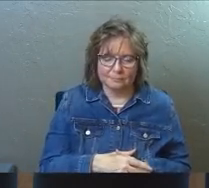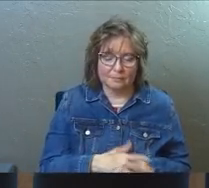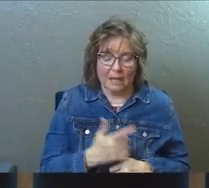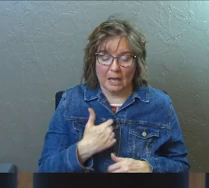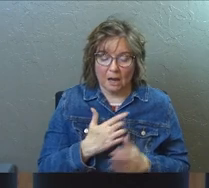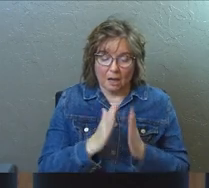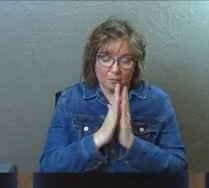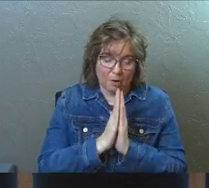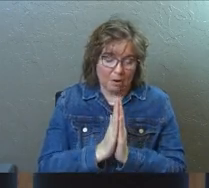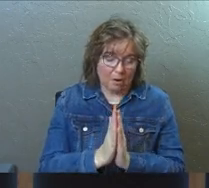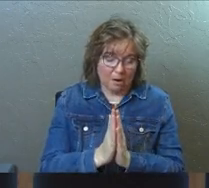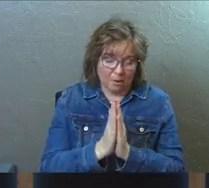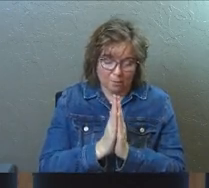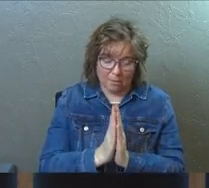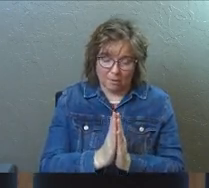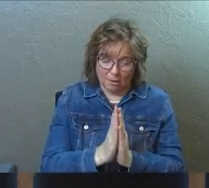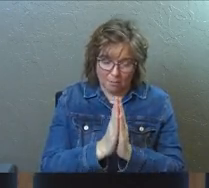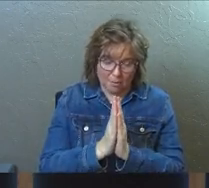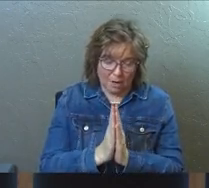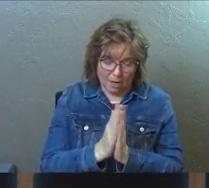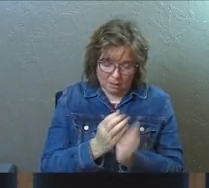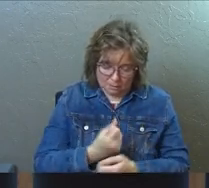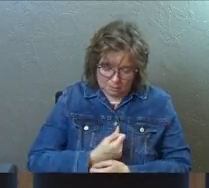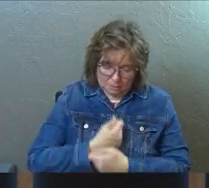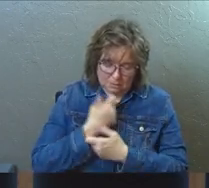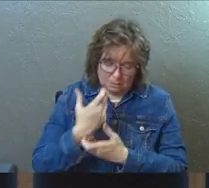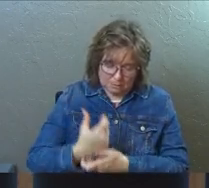And I just prayed that out.